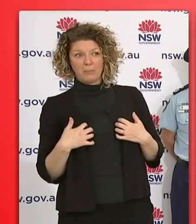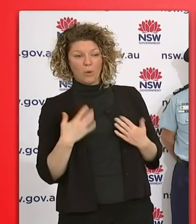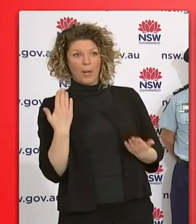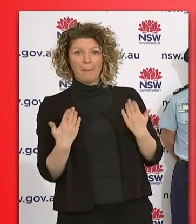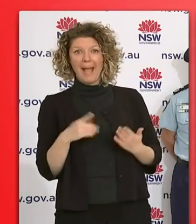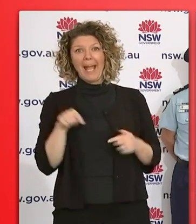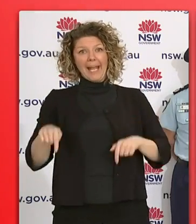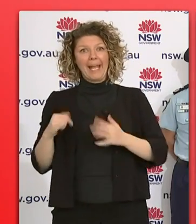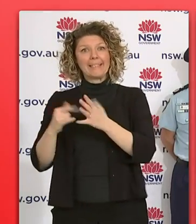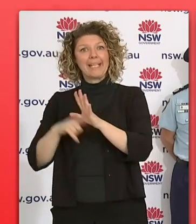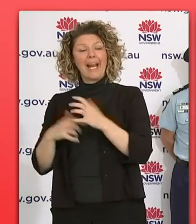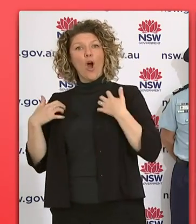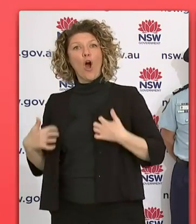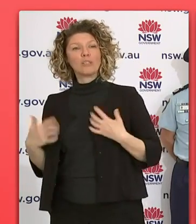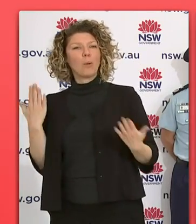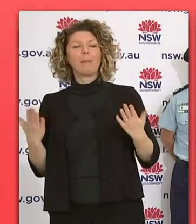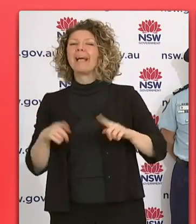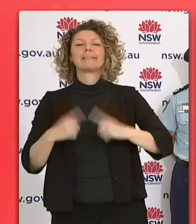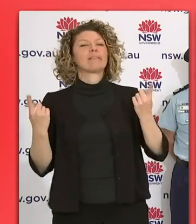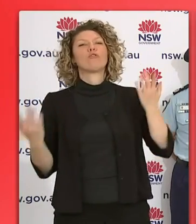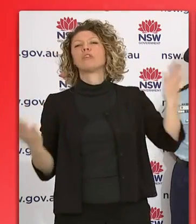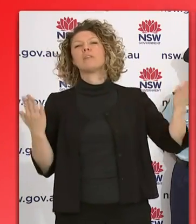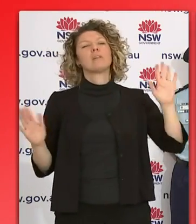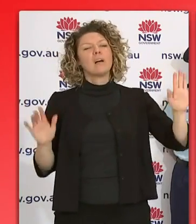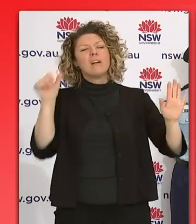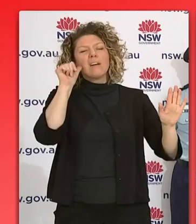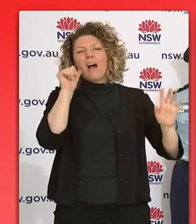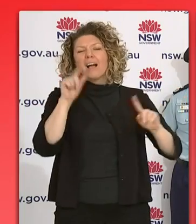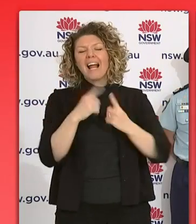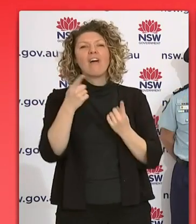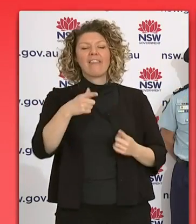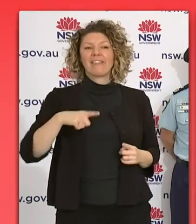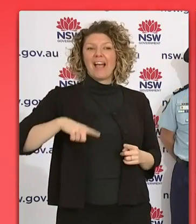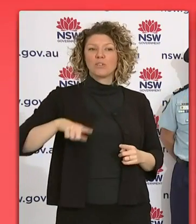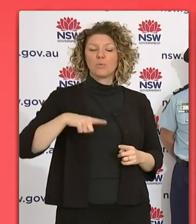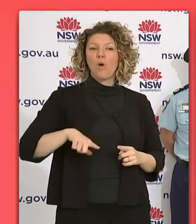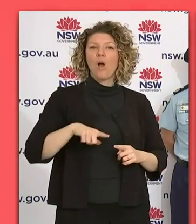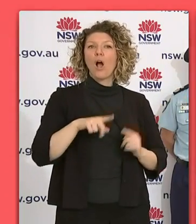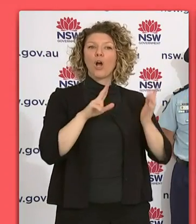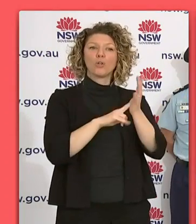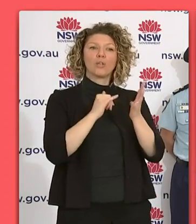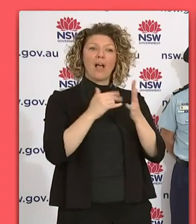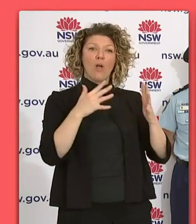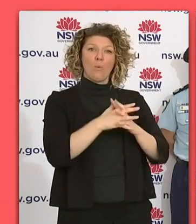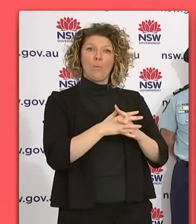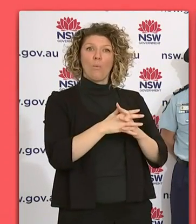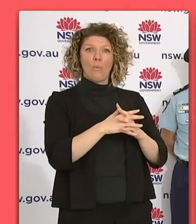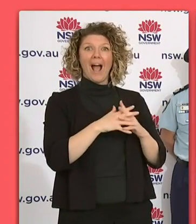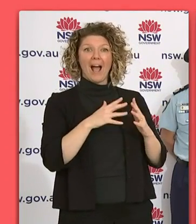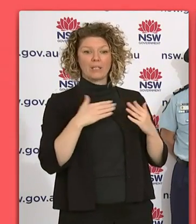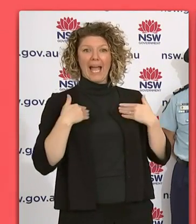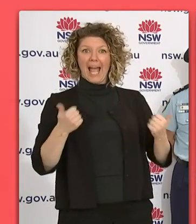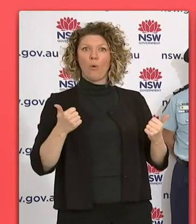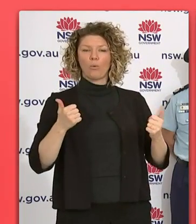we would expect in Sydney. So that's why the entire New South Wales Health Service is on high